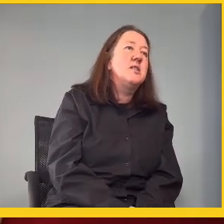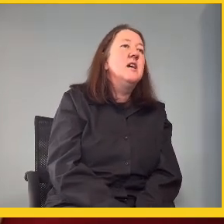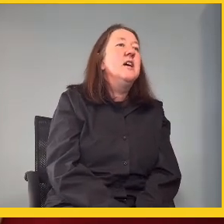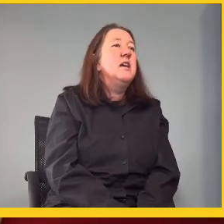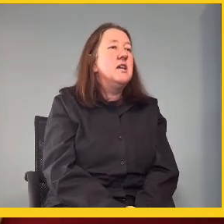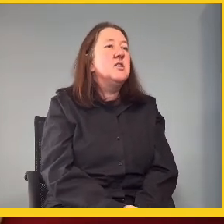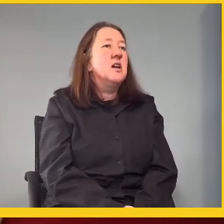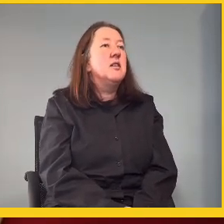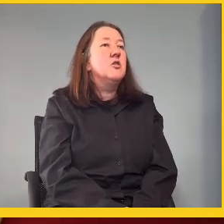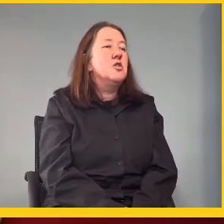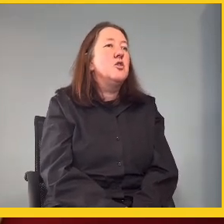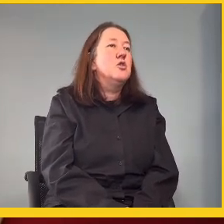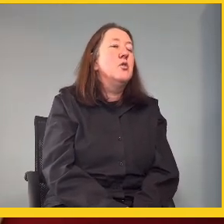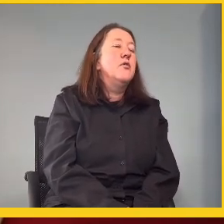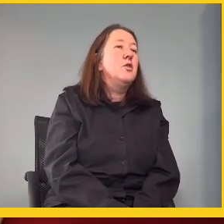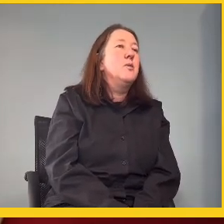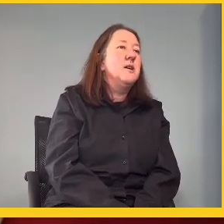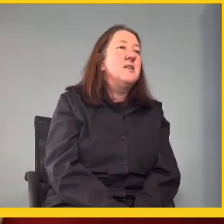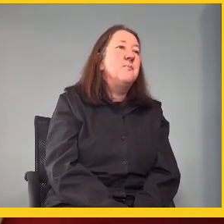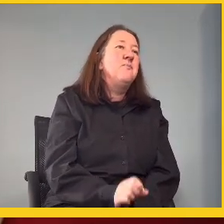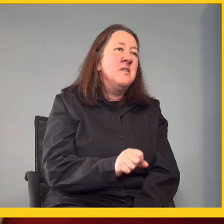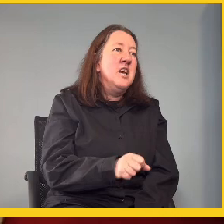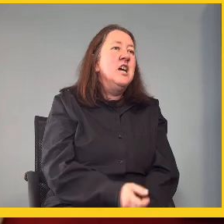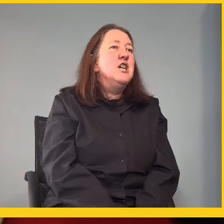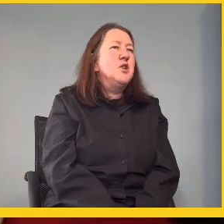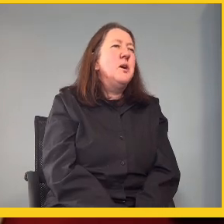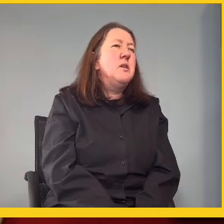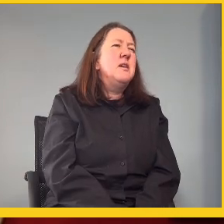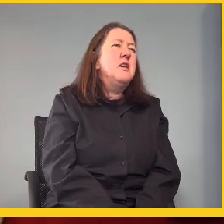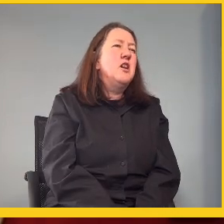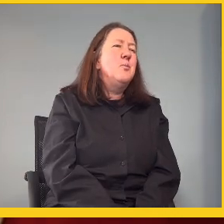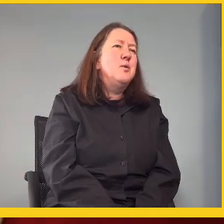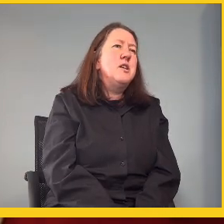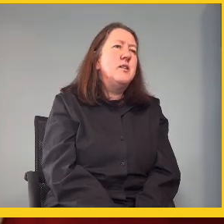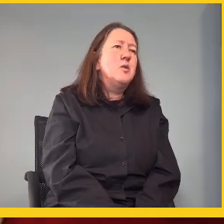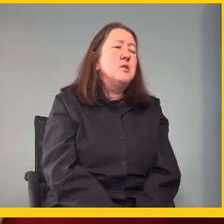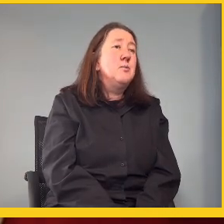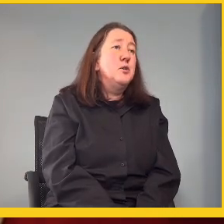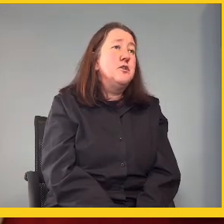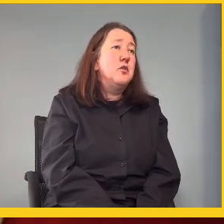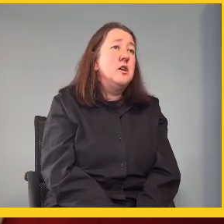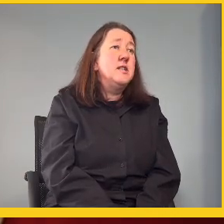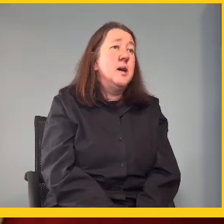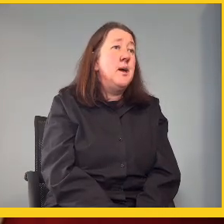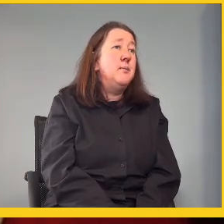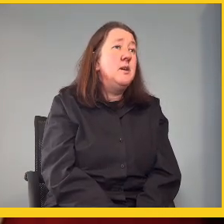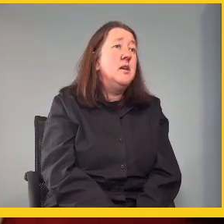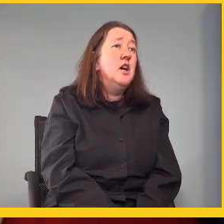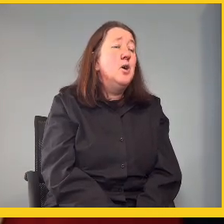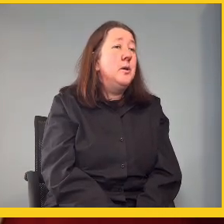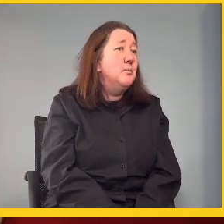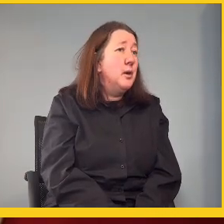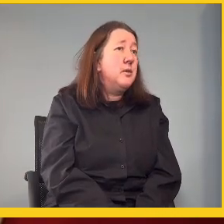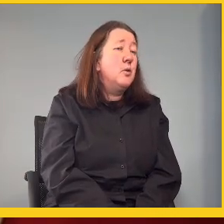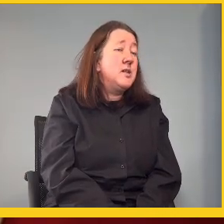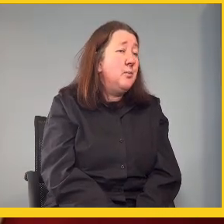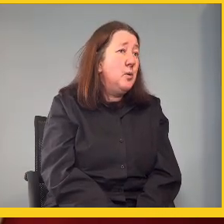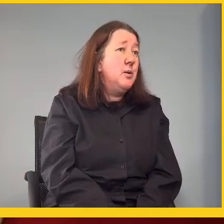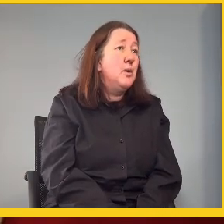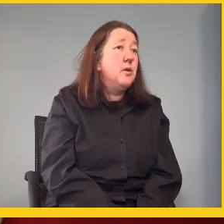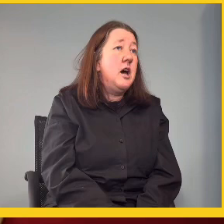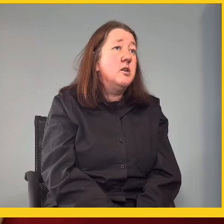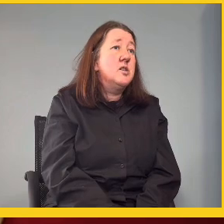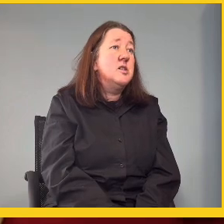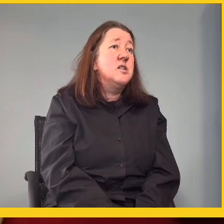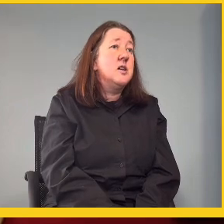processed inside the Constitutional Review Committee. So I think, you know, pushing, that was the push for it, and I'm happy when both, I was